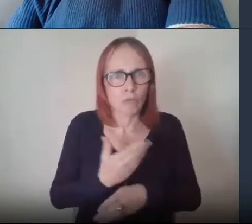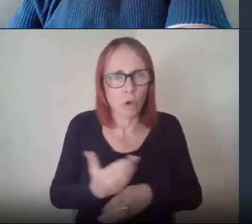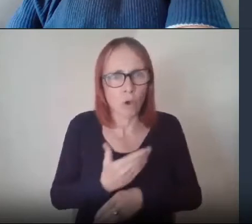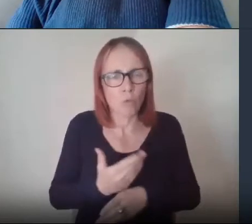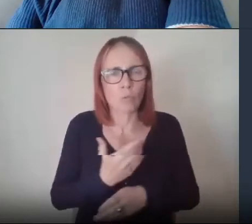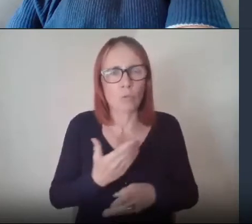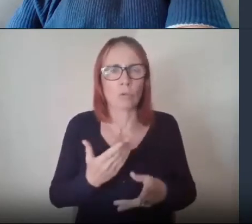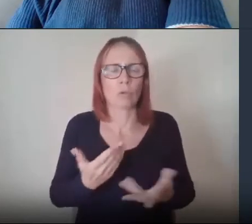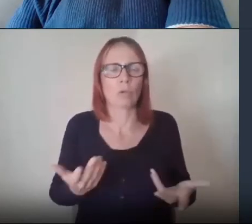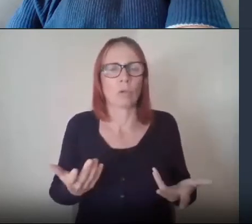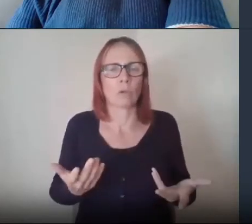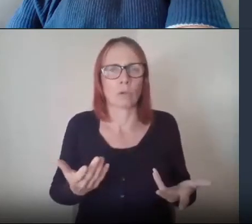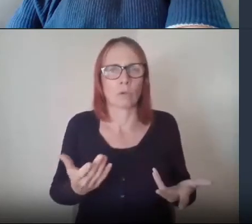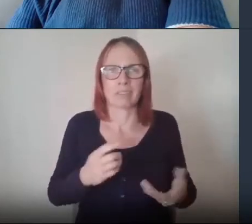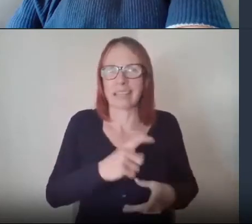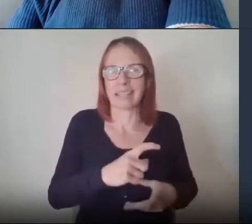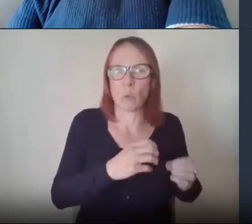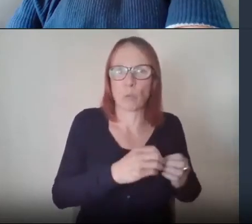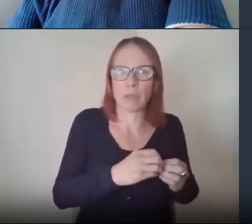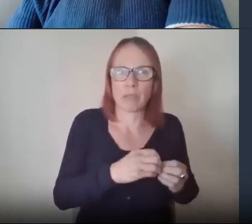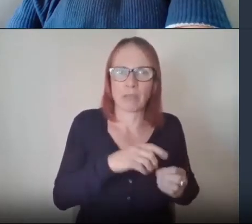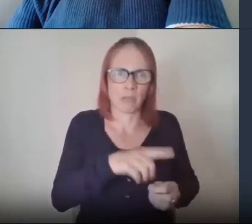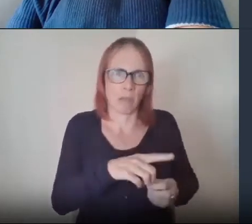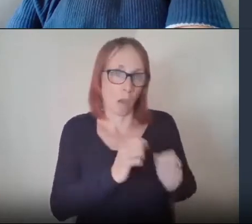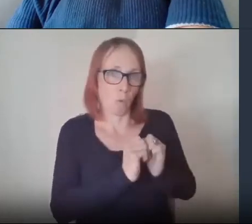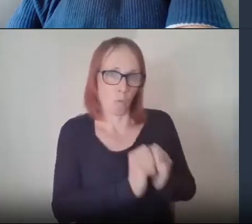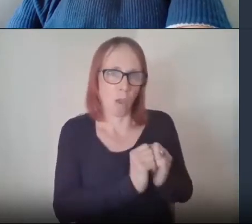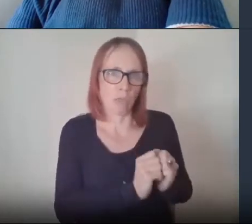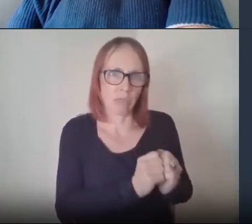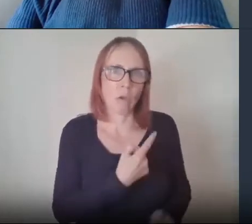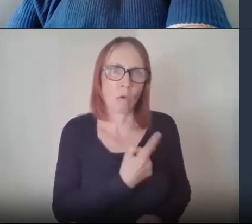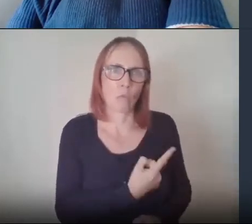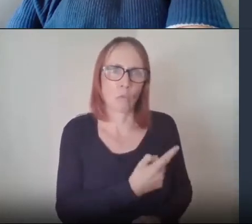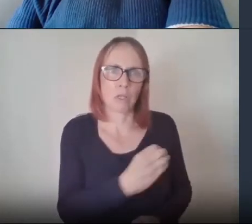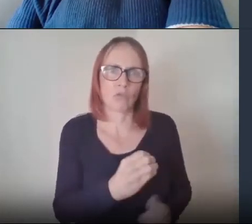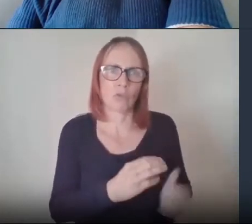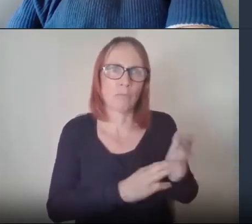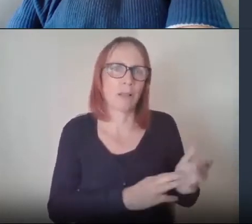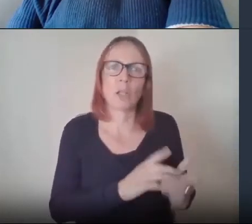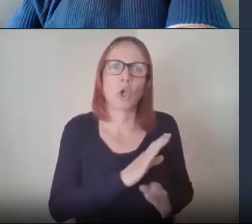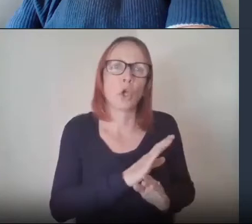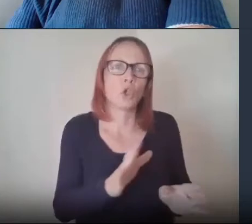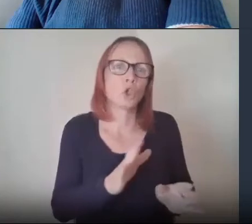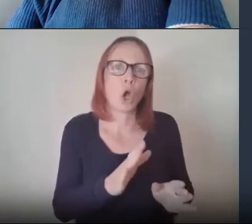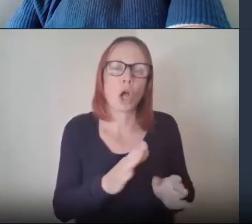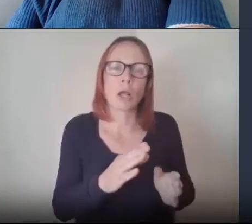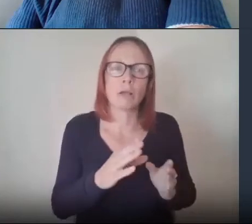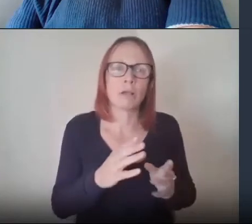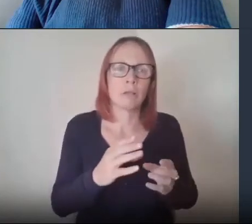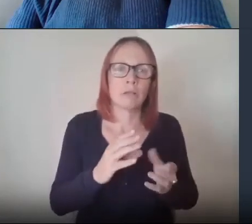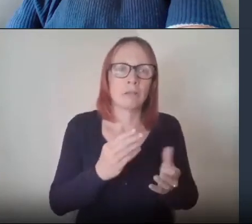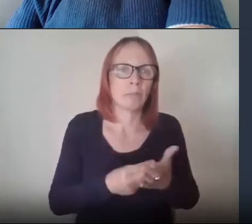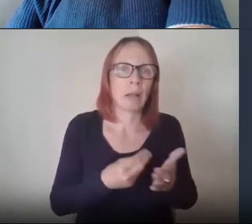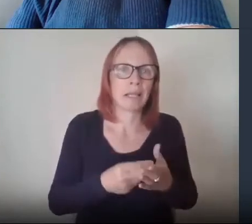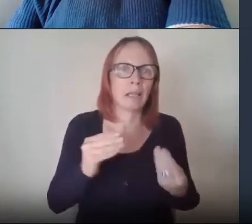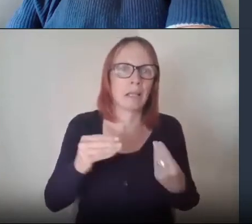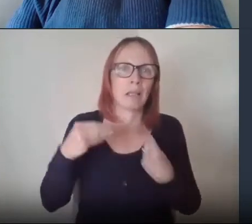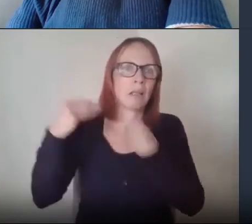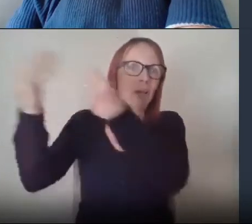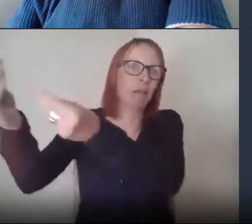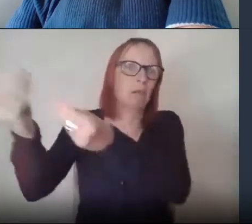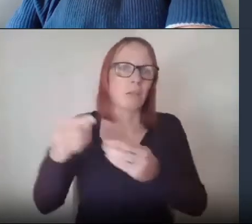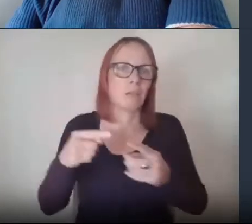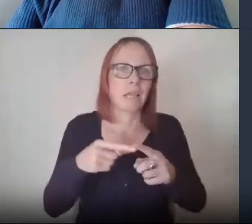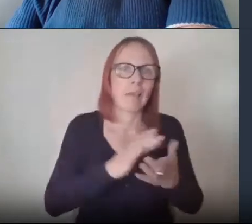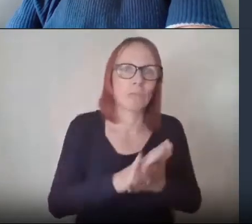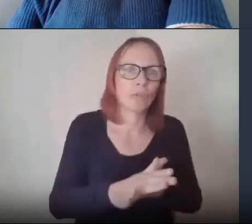in cowdenbeath that's worth a hundred million and it's not all disappeared to contractors from edinburgh or down